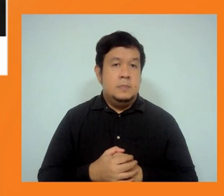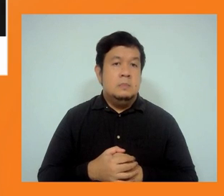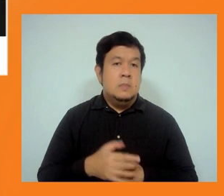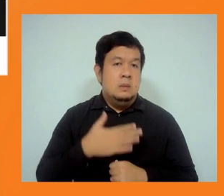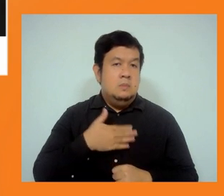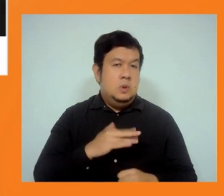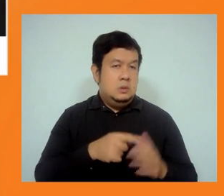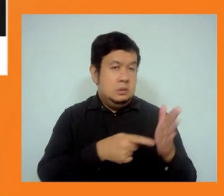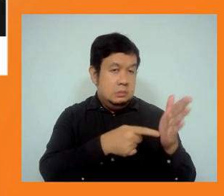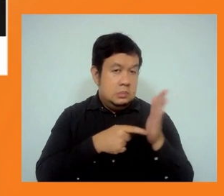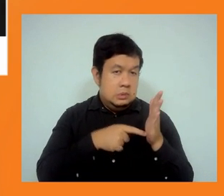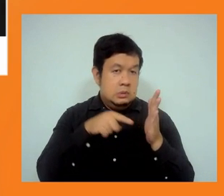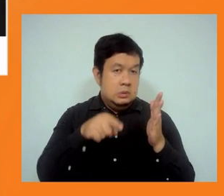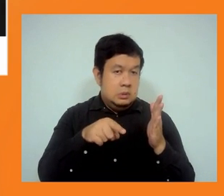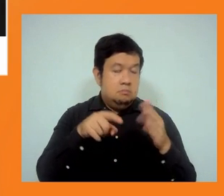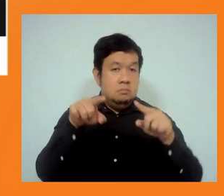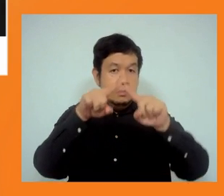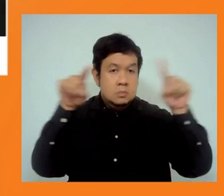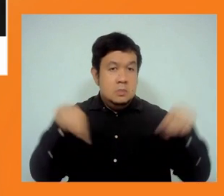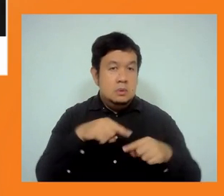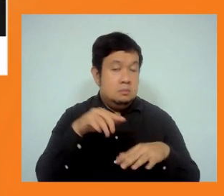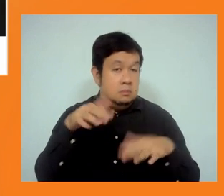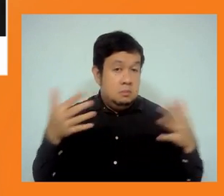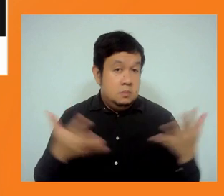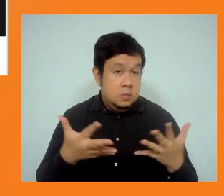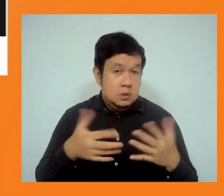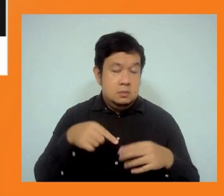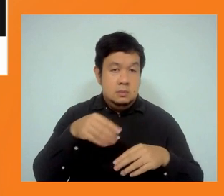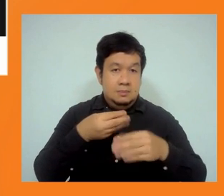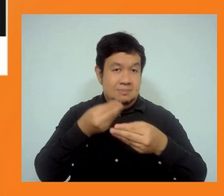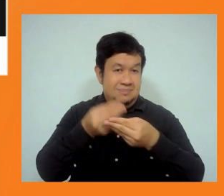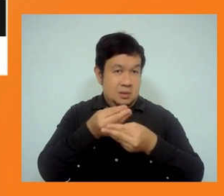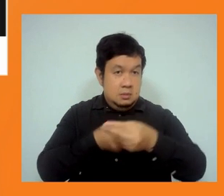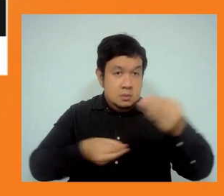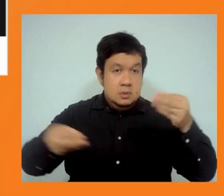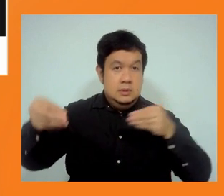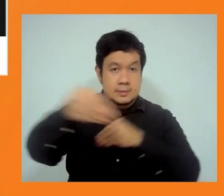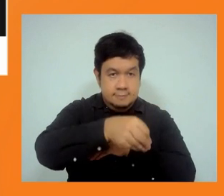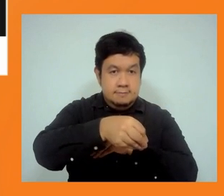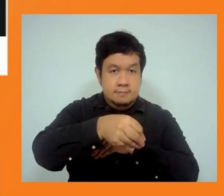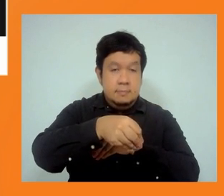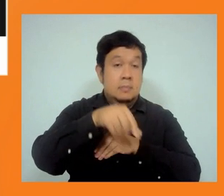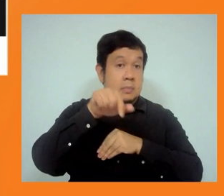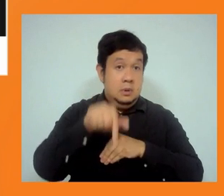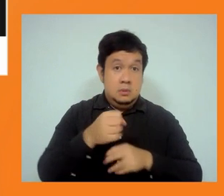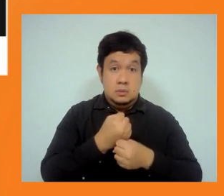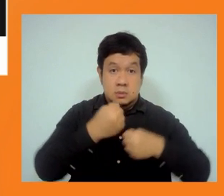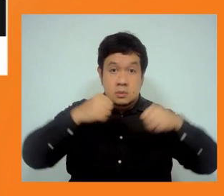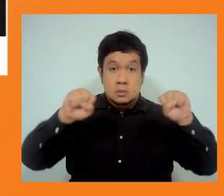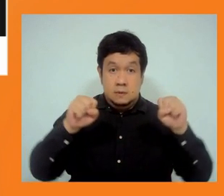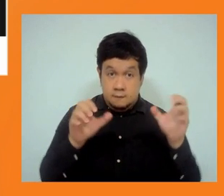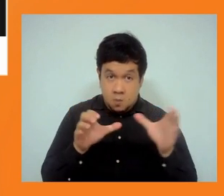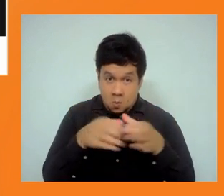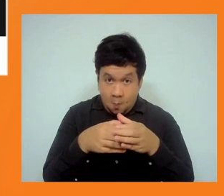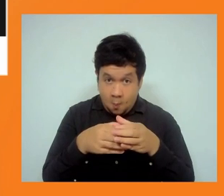union movement. make the safeguards binding. That is for a strict observance, not only by